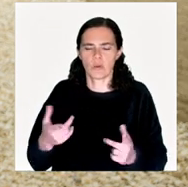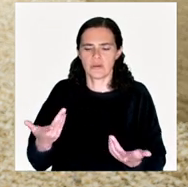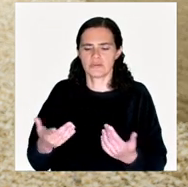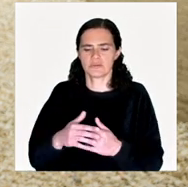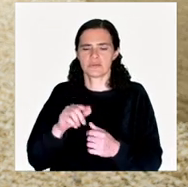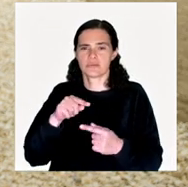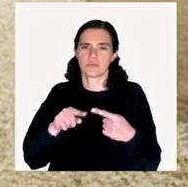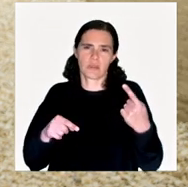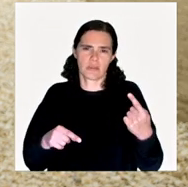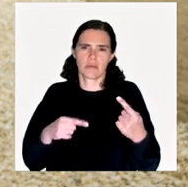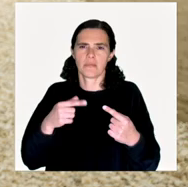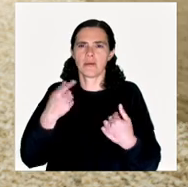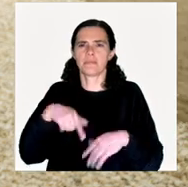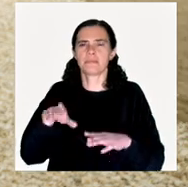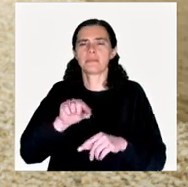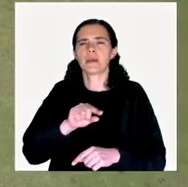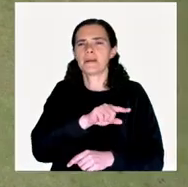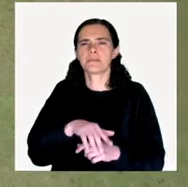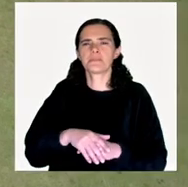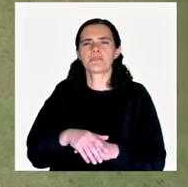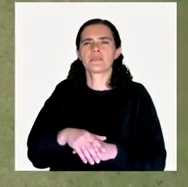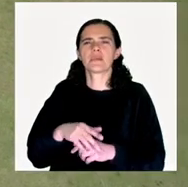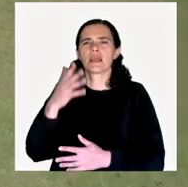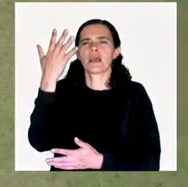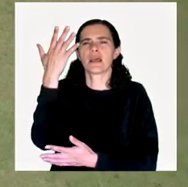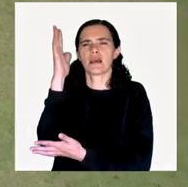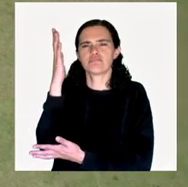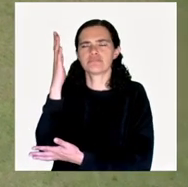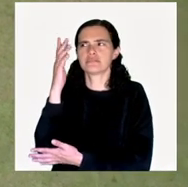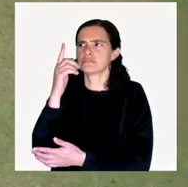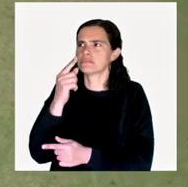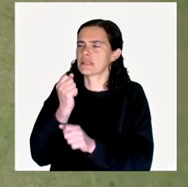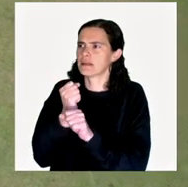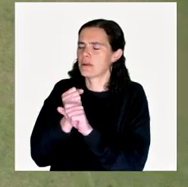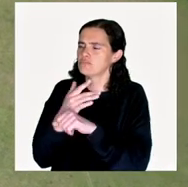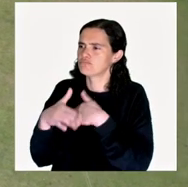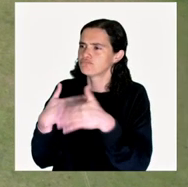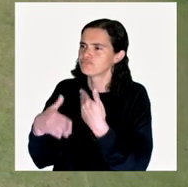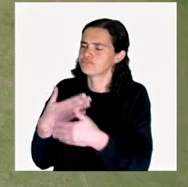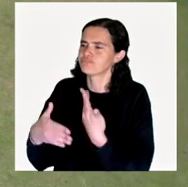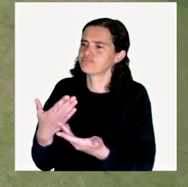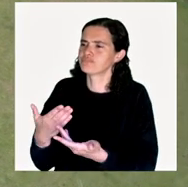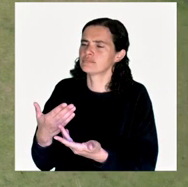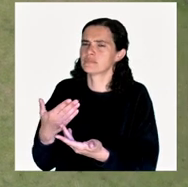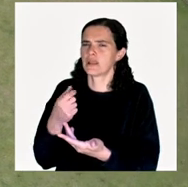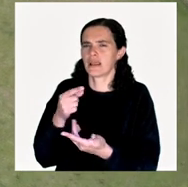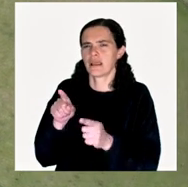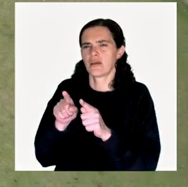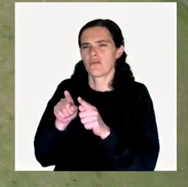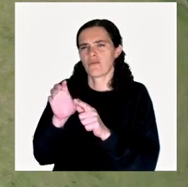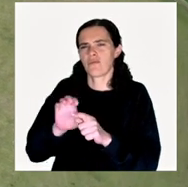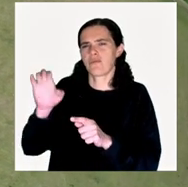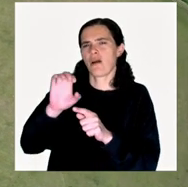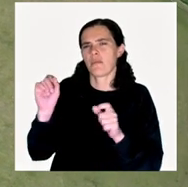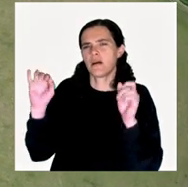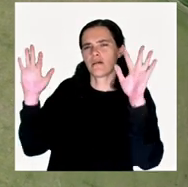first is not far from the, you know, a raised finger, but it's also a tree that continues a work that, maybe in